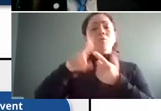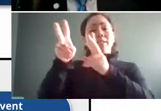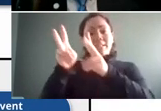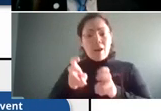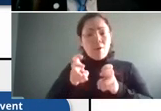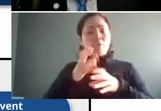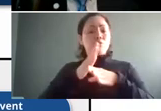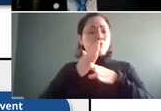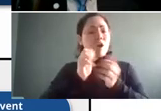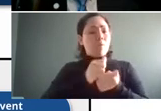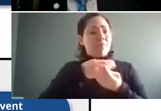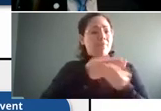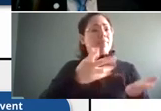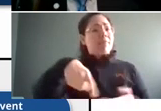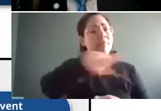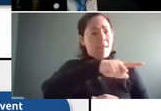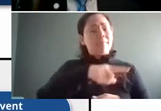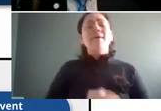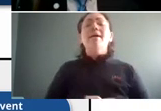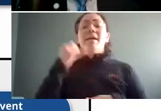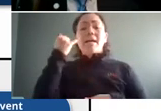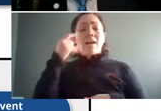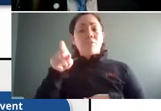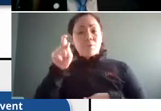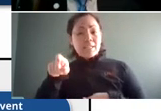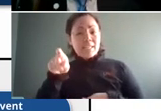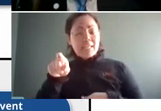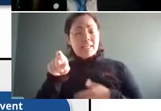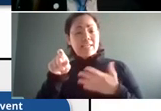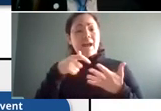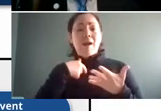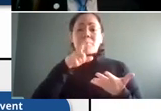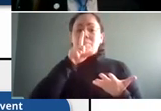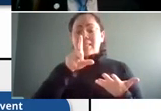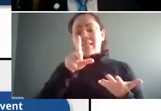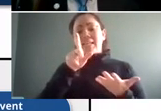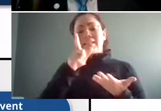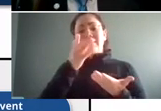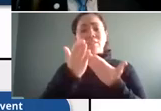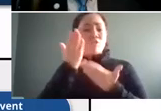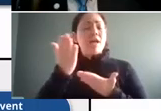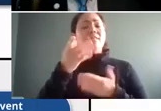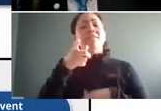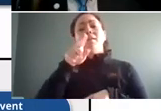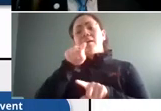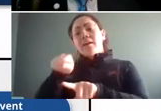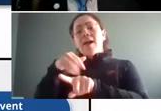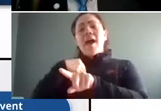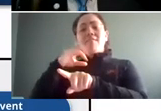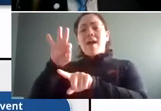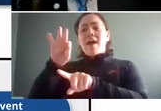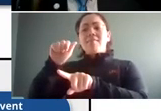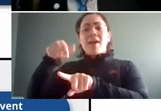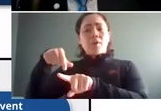those with them um if you do need to i would really love to see kind of a frequently asked questions about